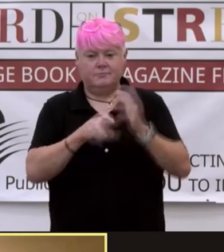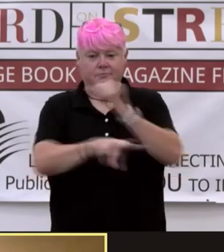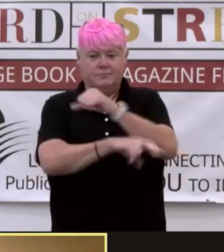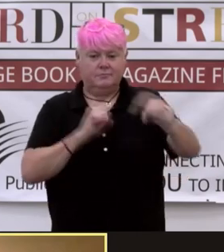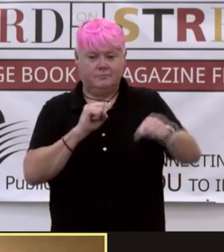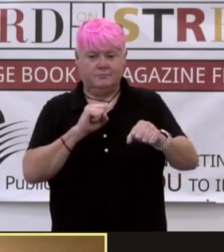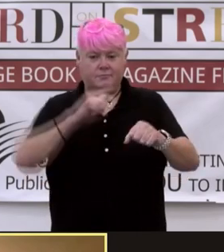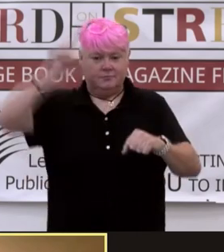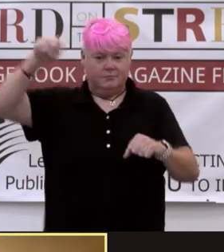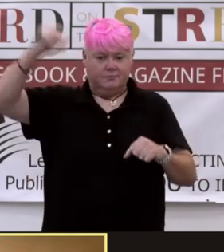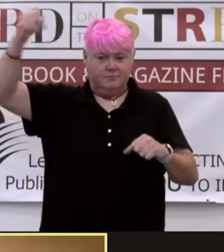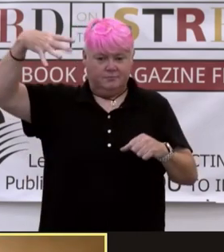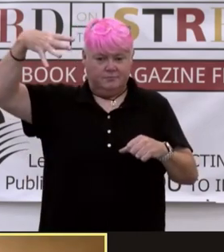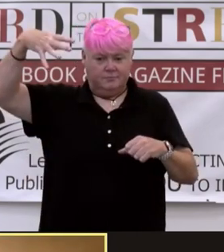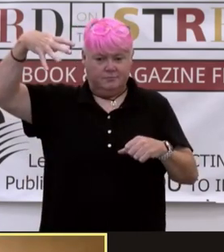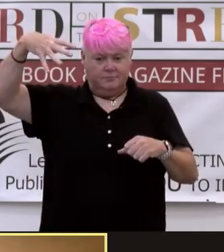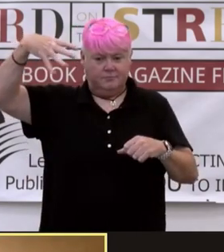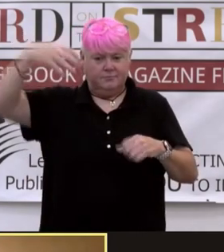Kanani.